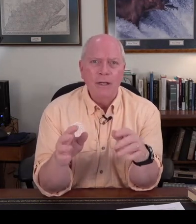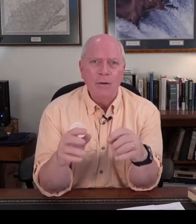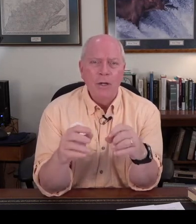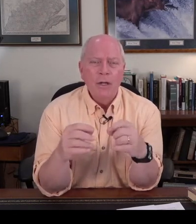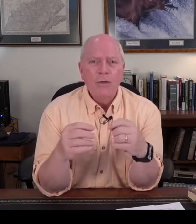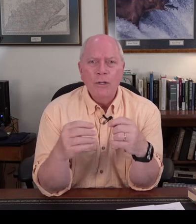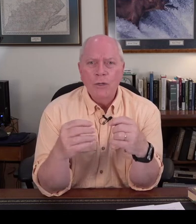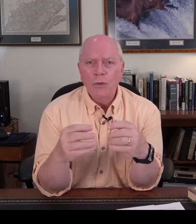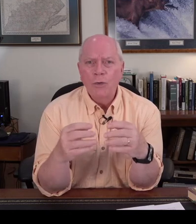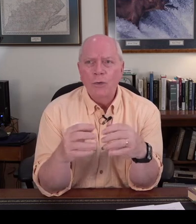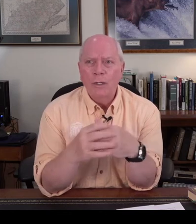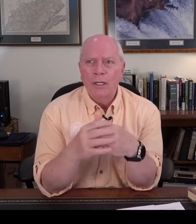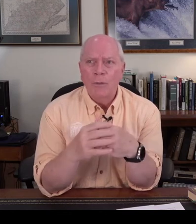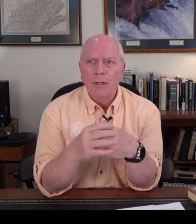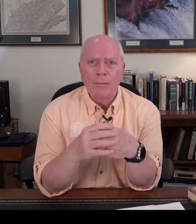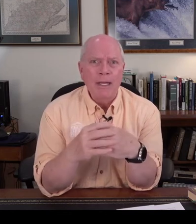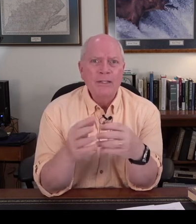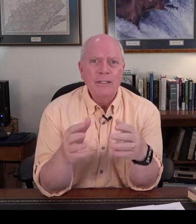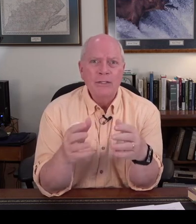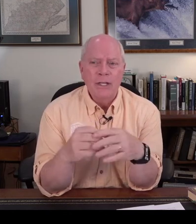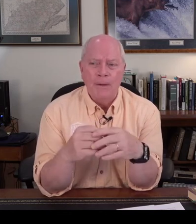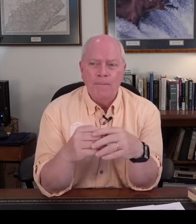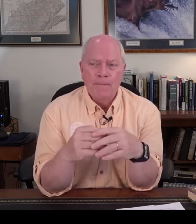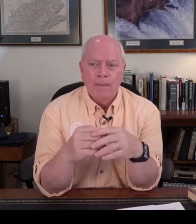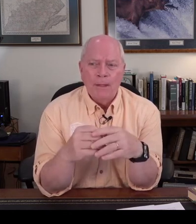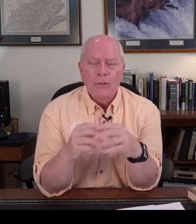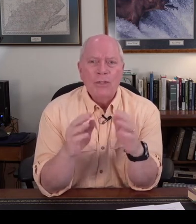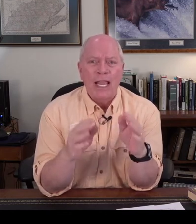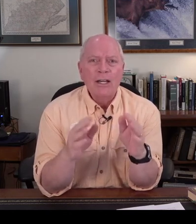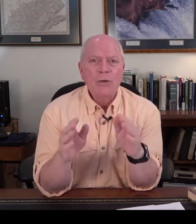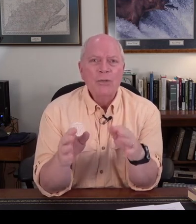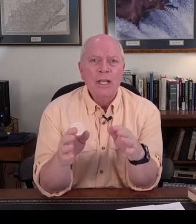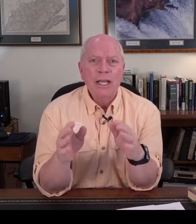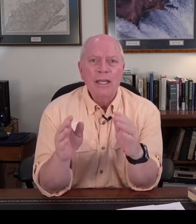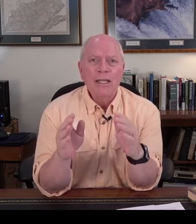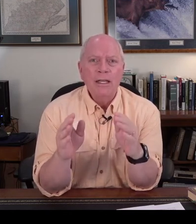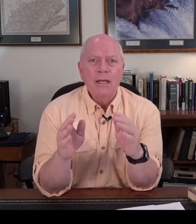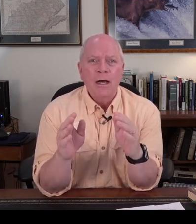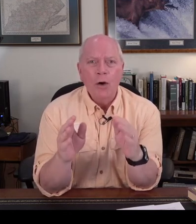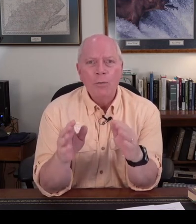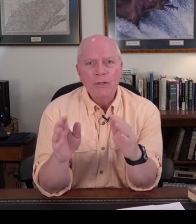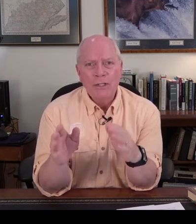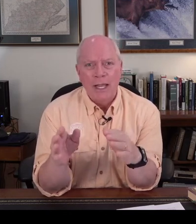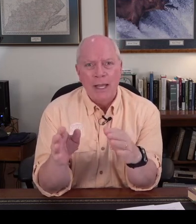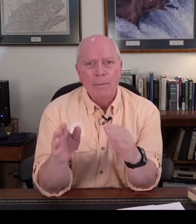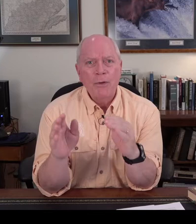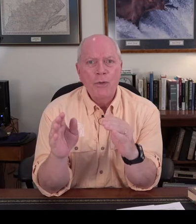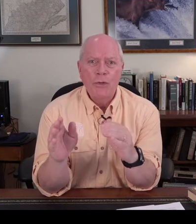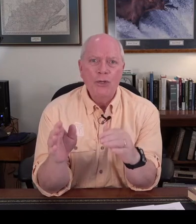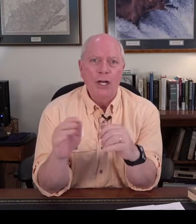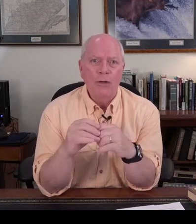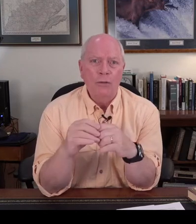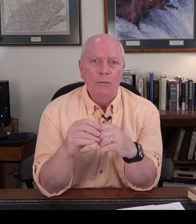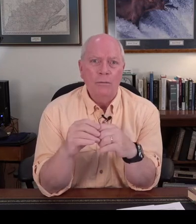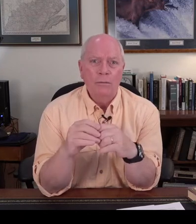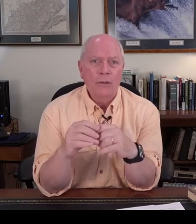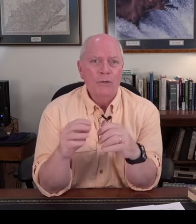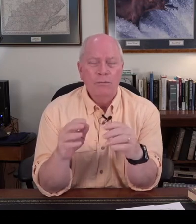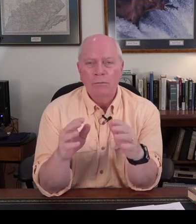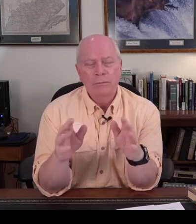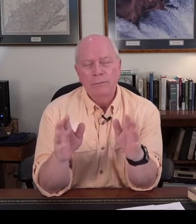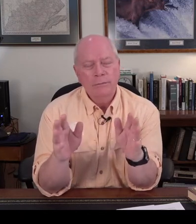kinds of video you can google one of the best is San Jose homeless camp the jungle